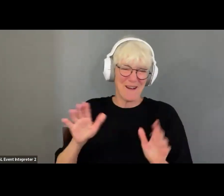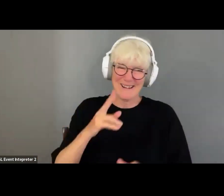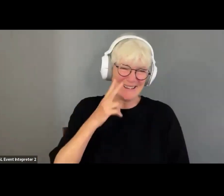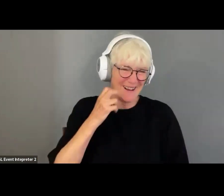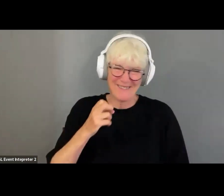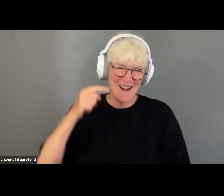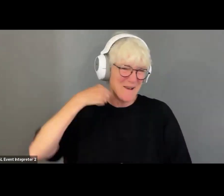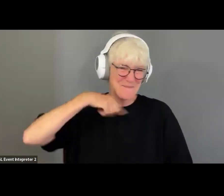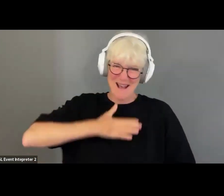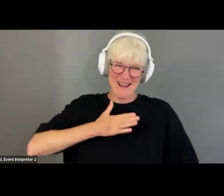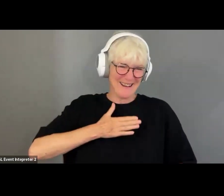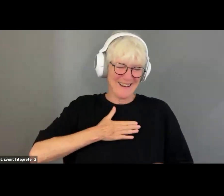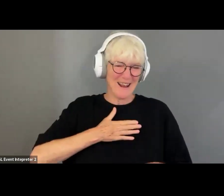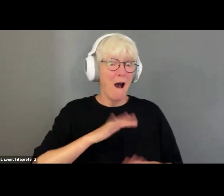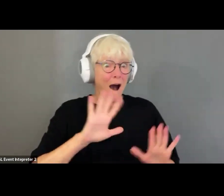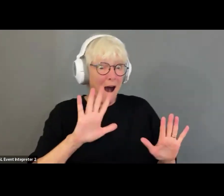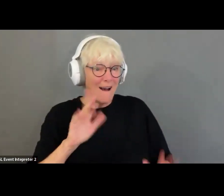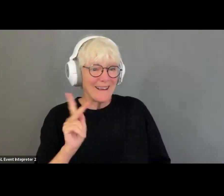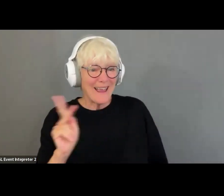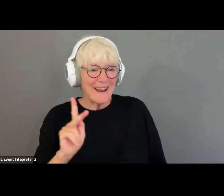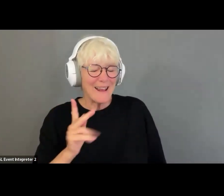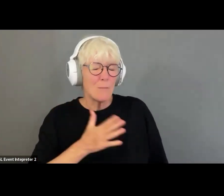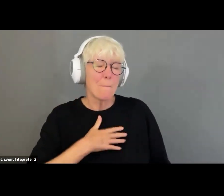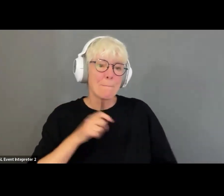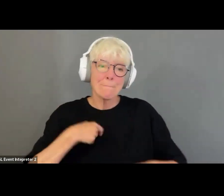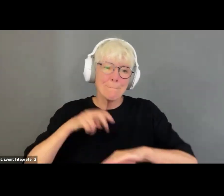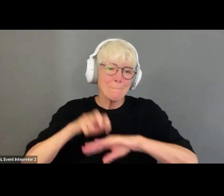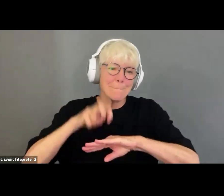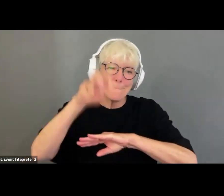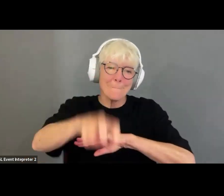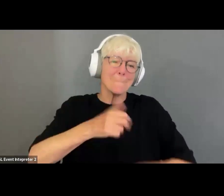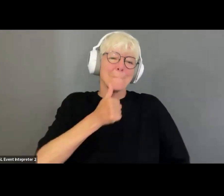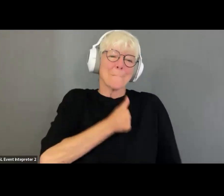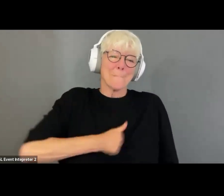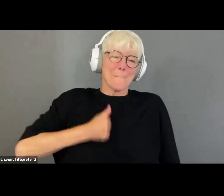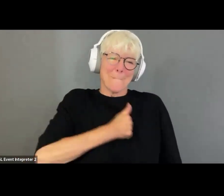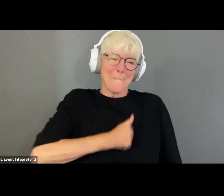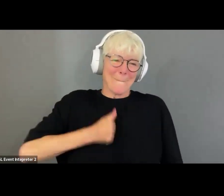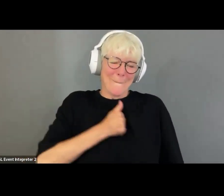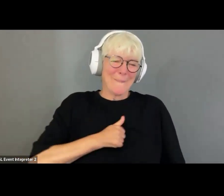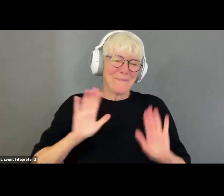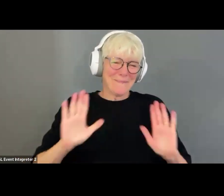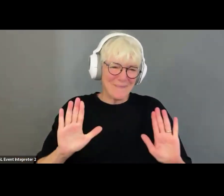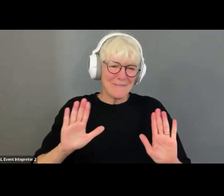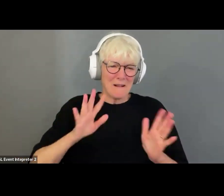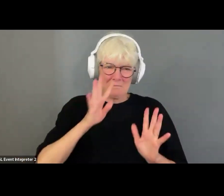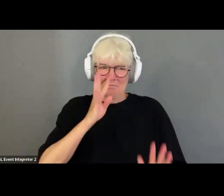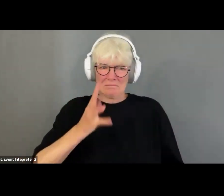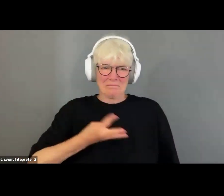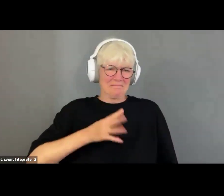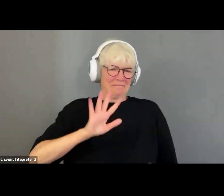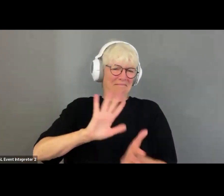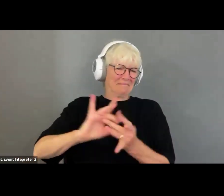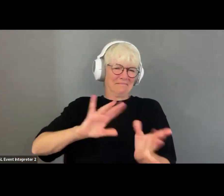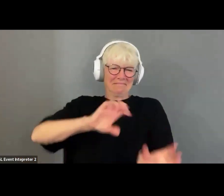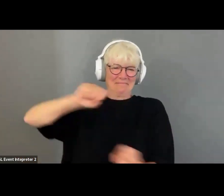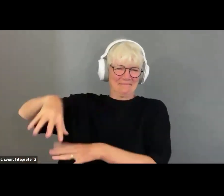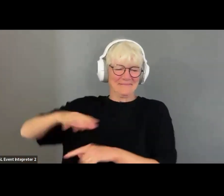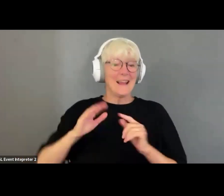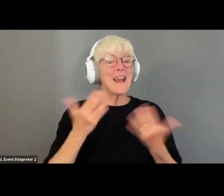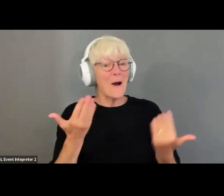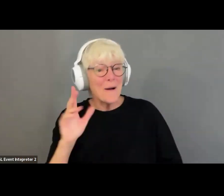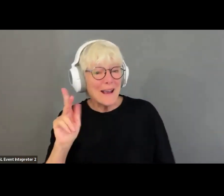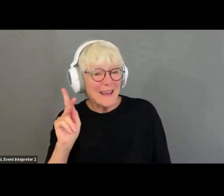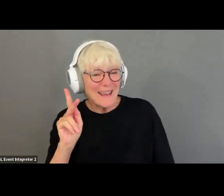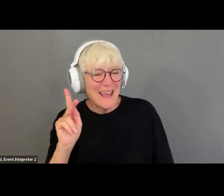Oh my goodness. I got ahead of myself. Wow. All right. Ignore me. And Katie's